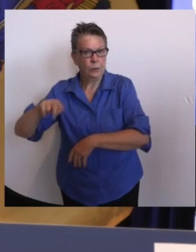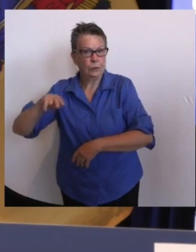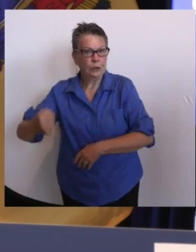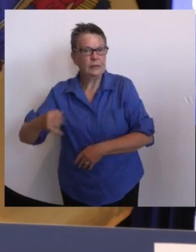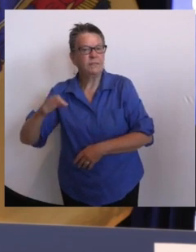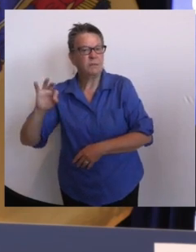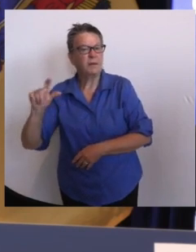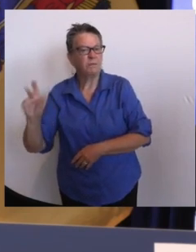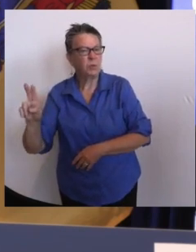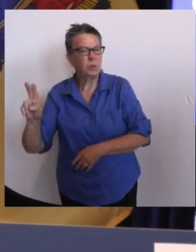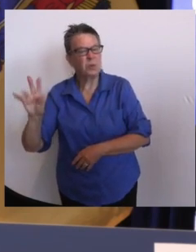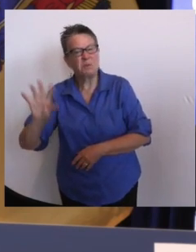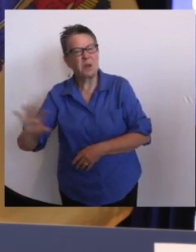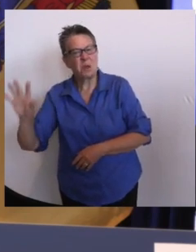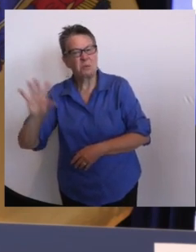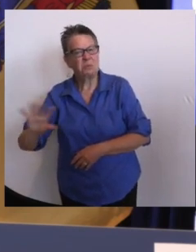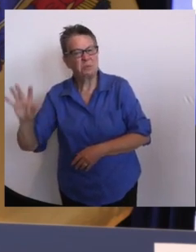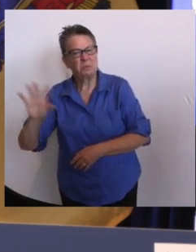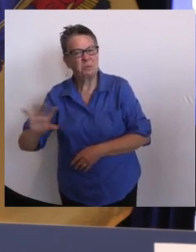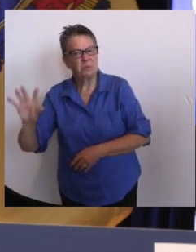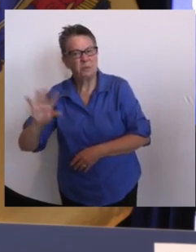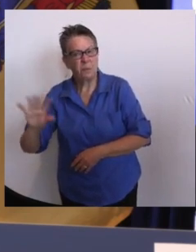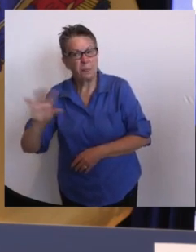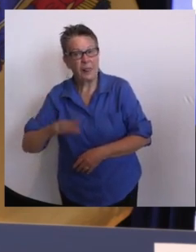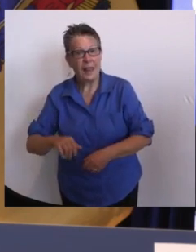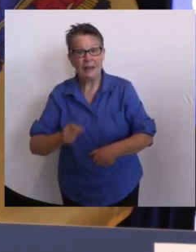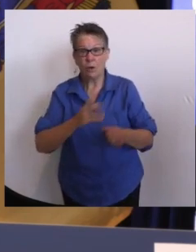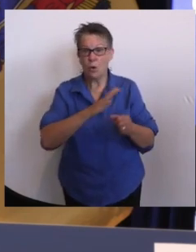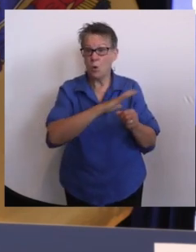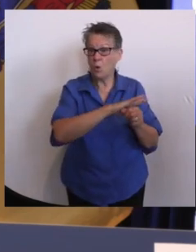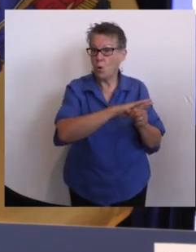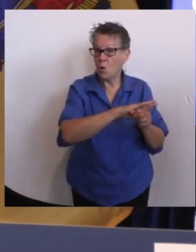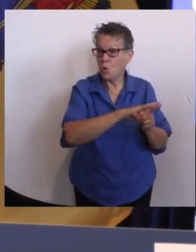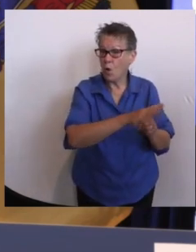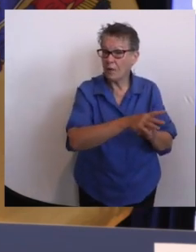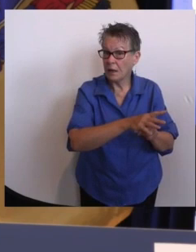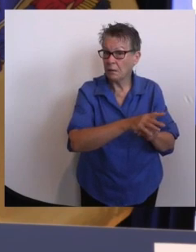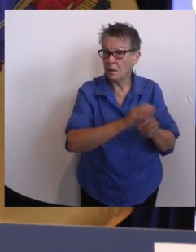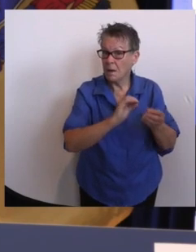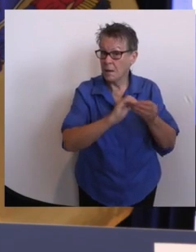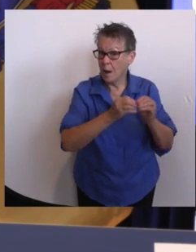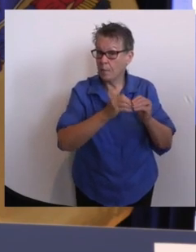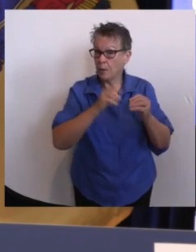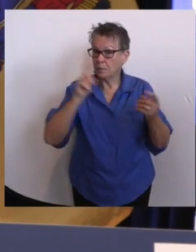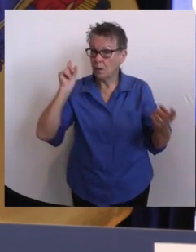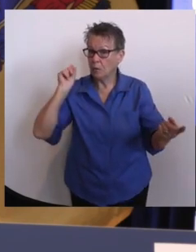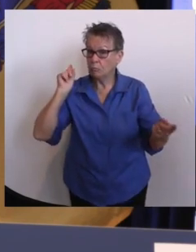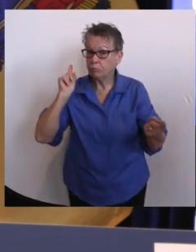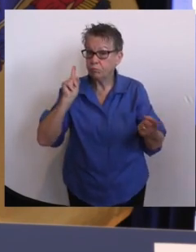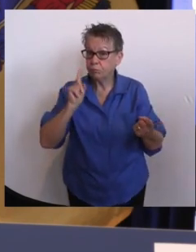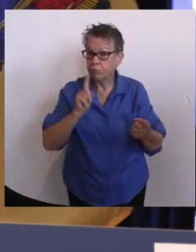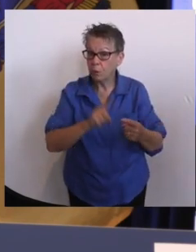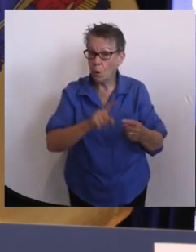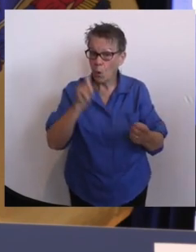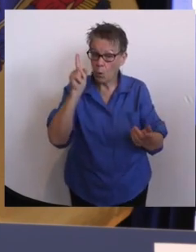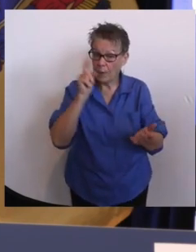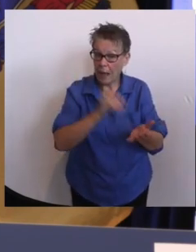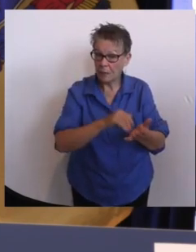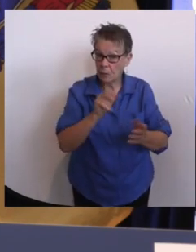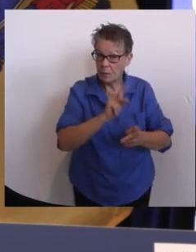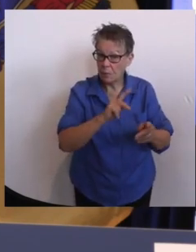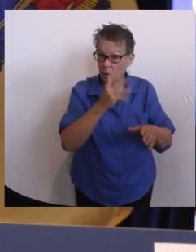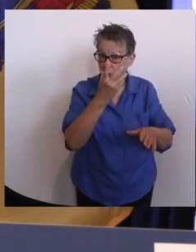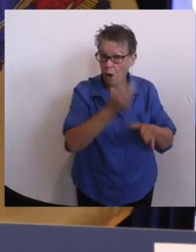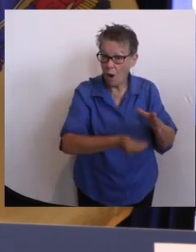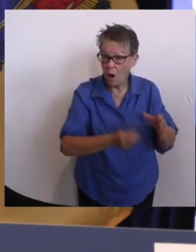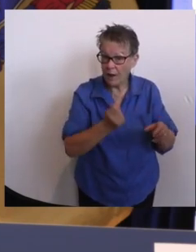we're only losing a thousand people a year to, to a disease that is largely preventable. I certainly wouldn't be happy with that. I would want to go further.